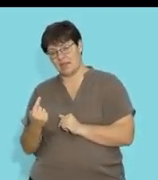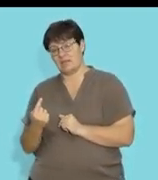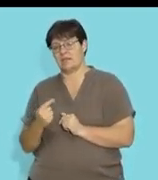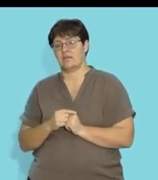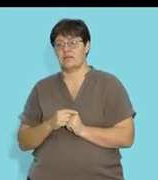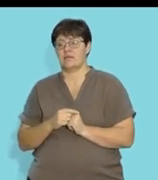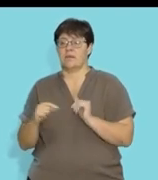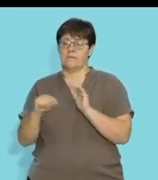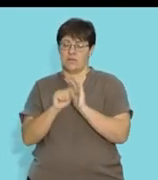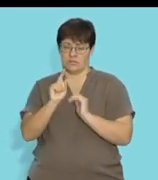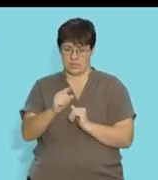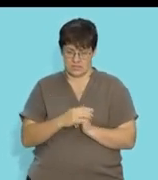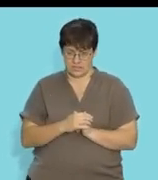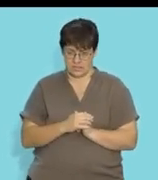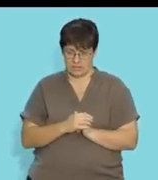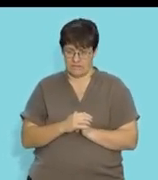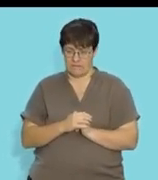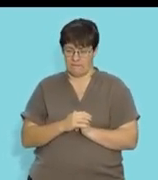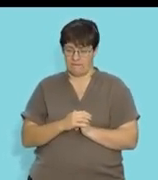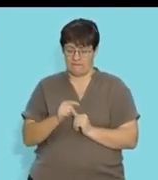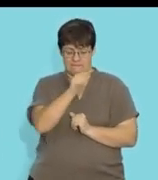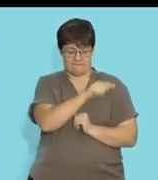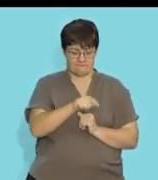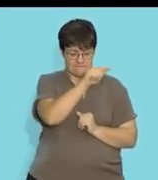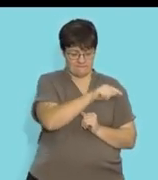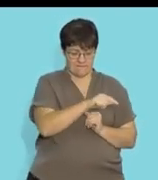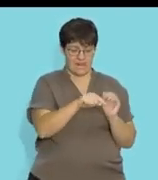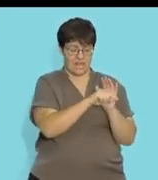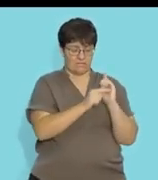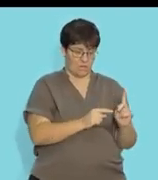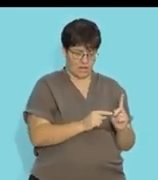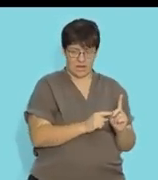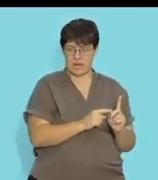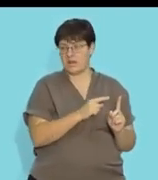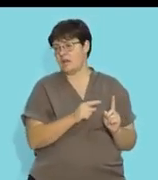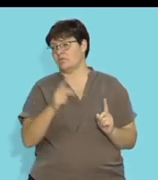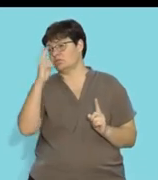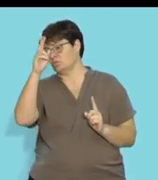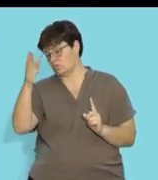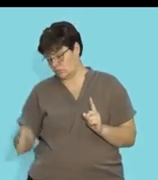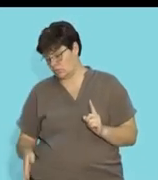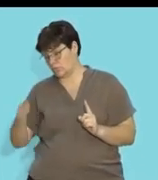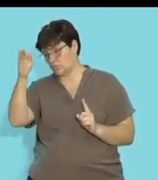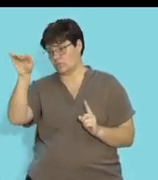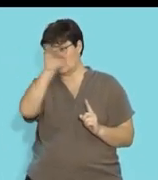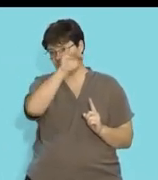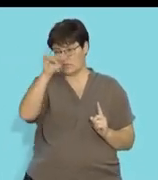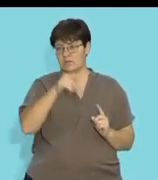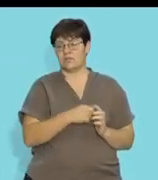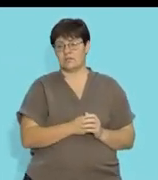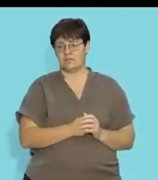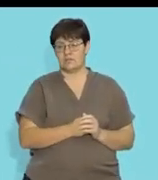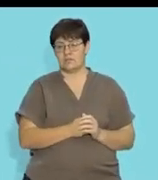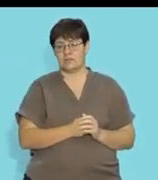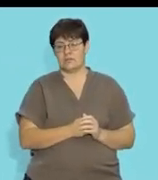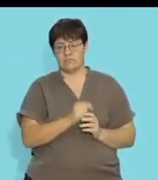and then the other one will be at minus 1. So let's see. There. That's negative 1. Where is 2? There.